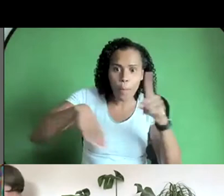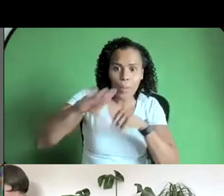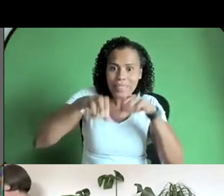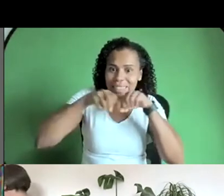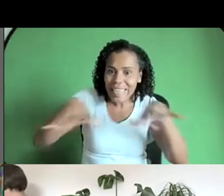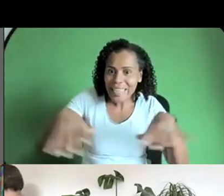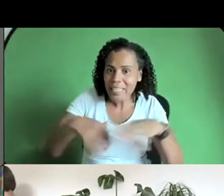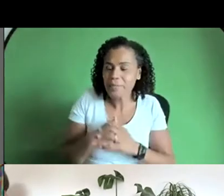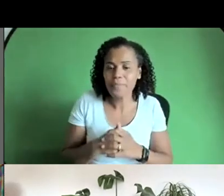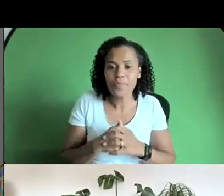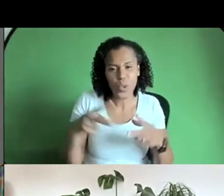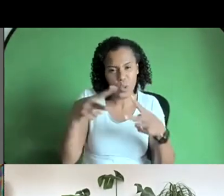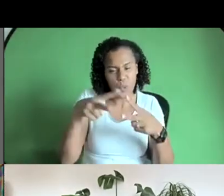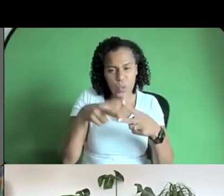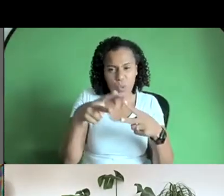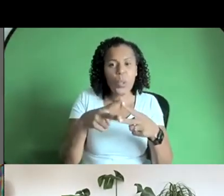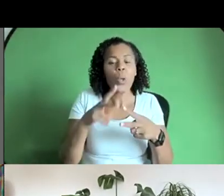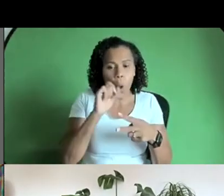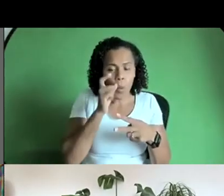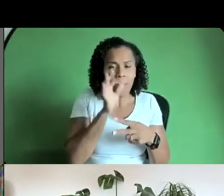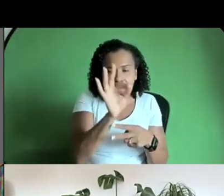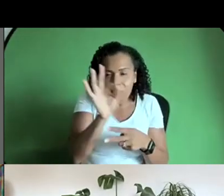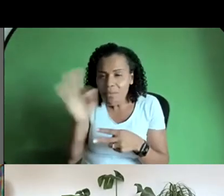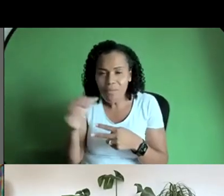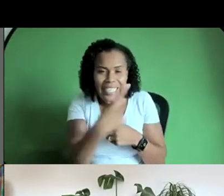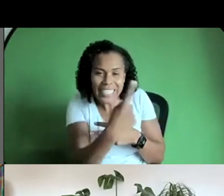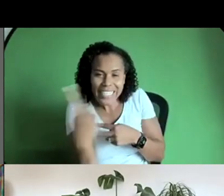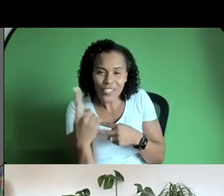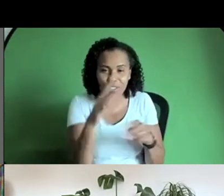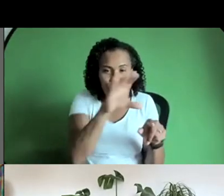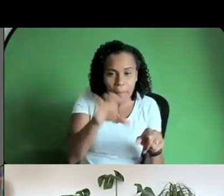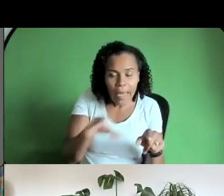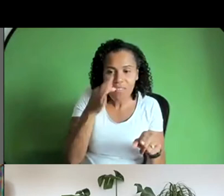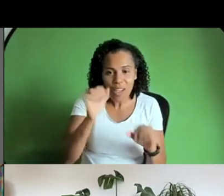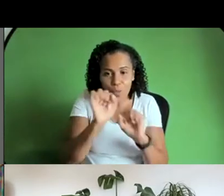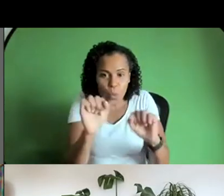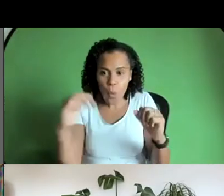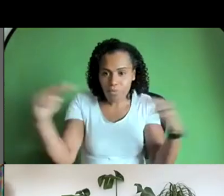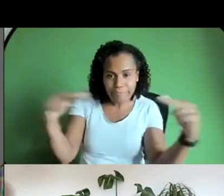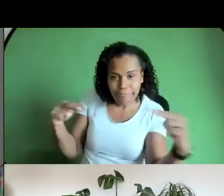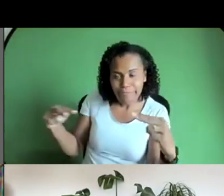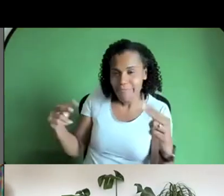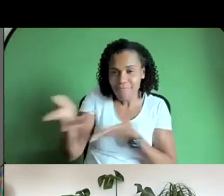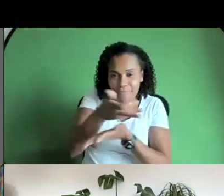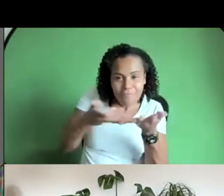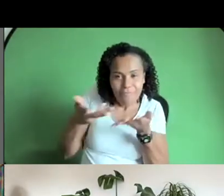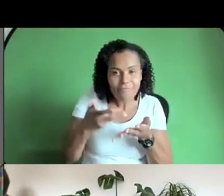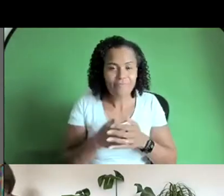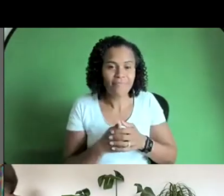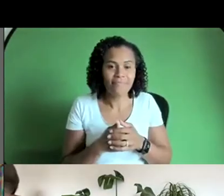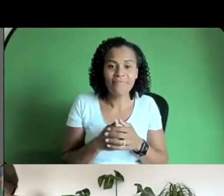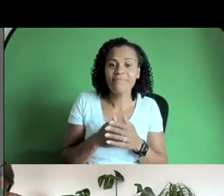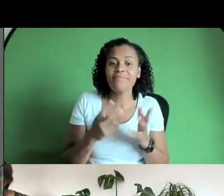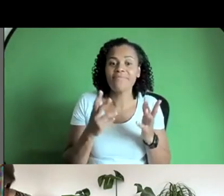between all of our panelists and try to get their kind of perspective and take and hopefully that will also give you a bit of an introduction